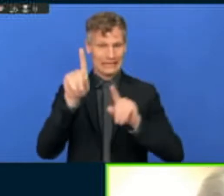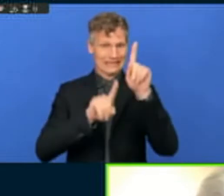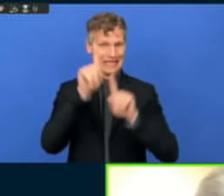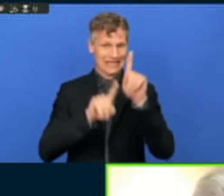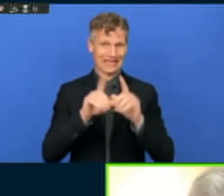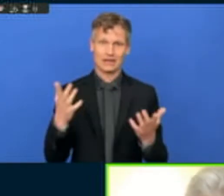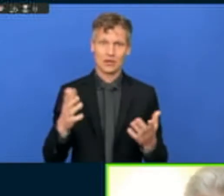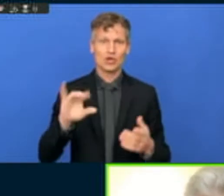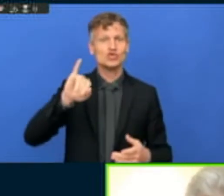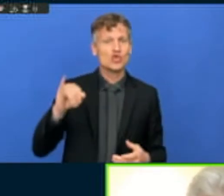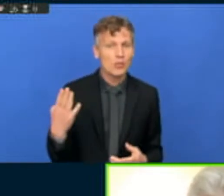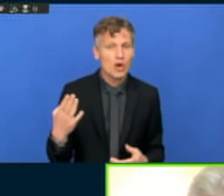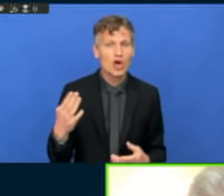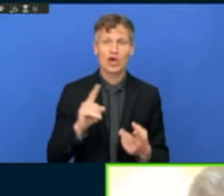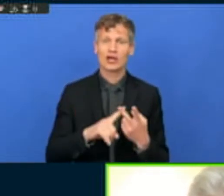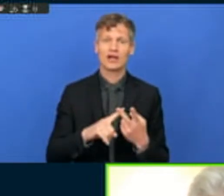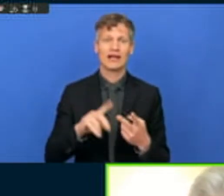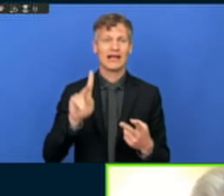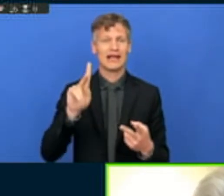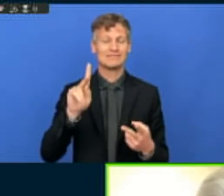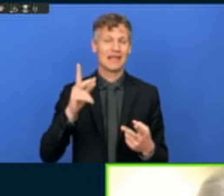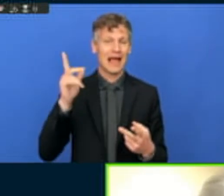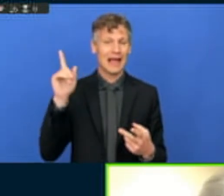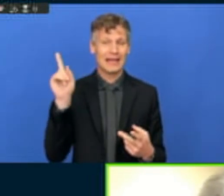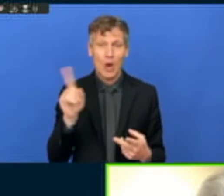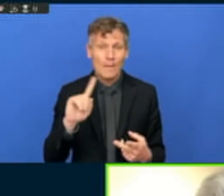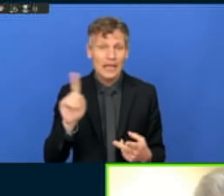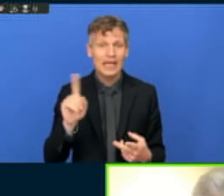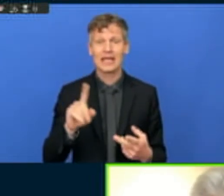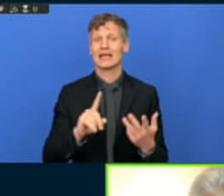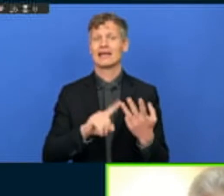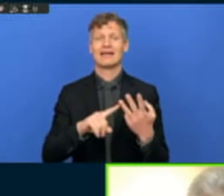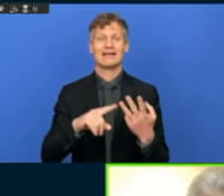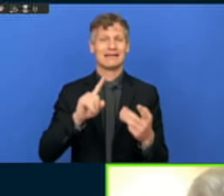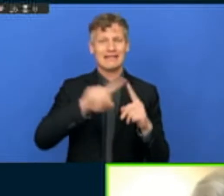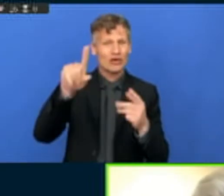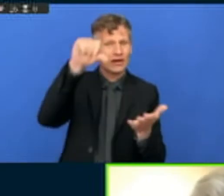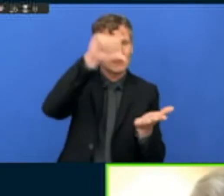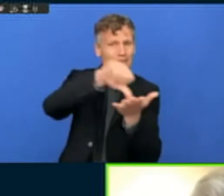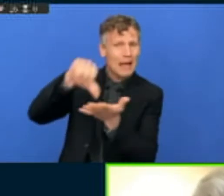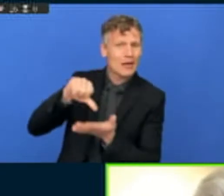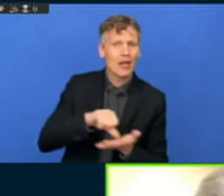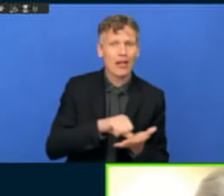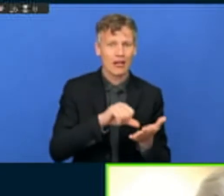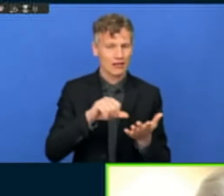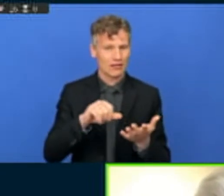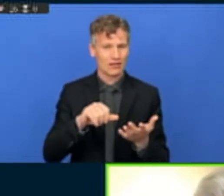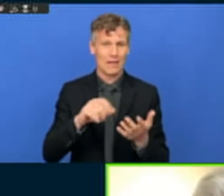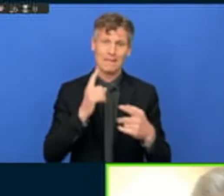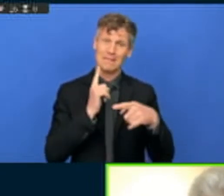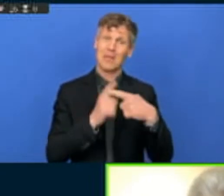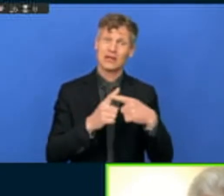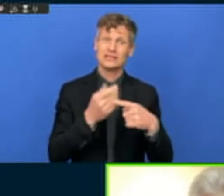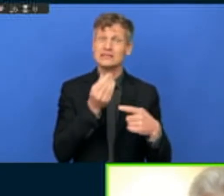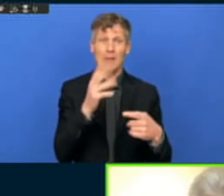like Johannesburg or in Kinshasa or Nairobi, but also predominantly in intermediary cities,